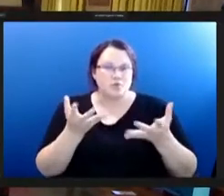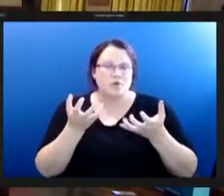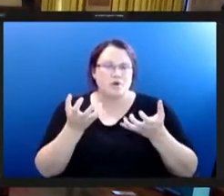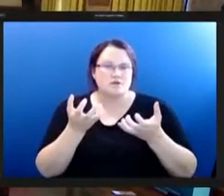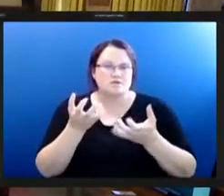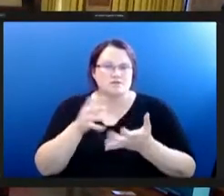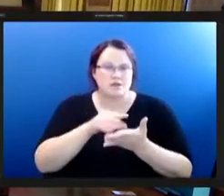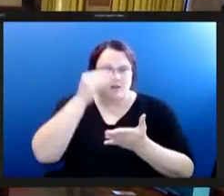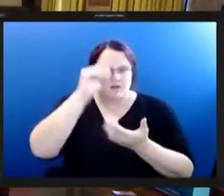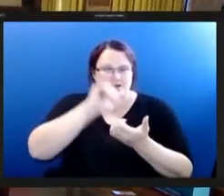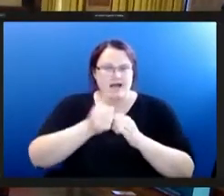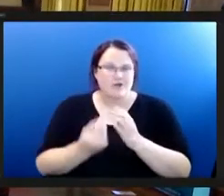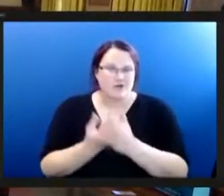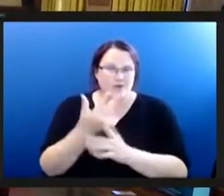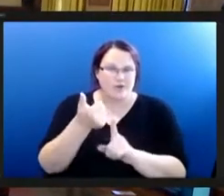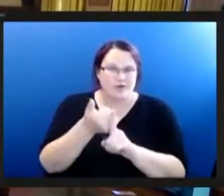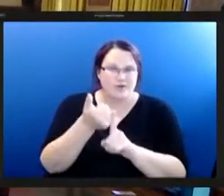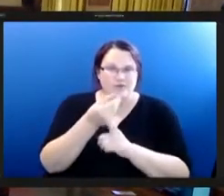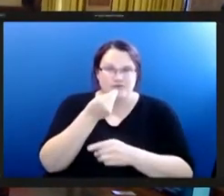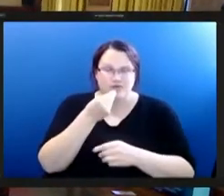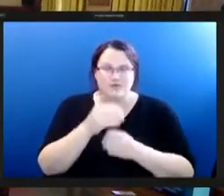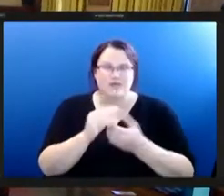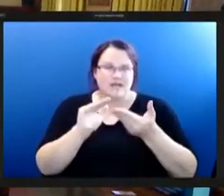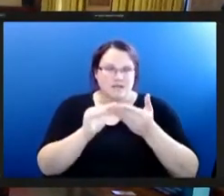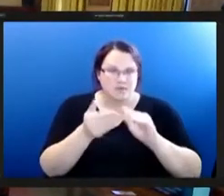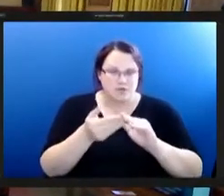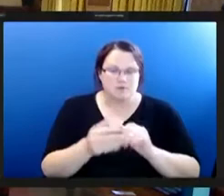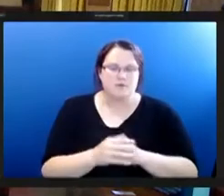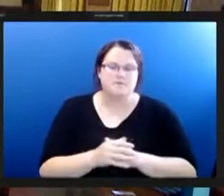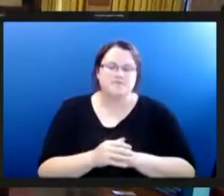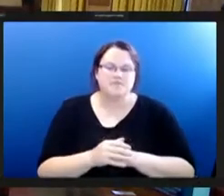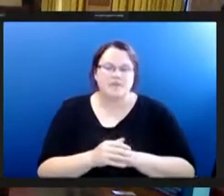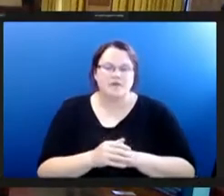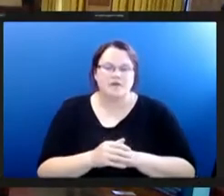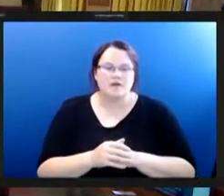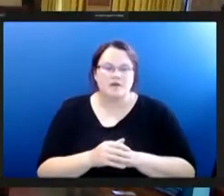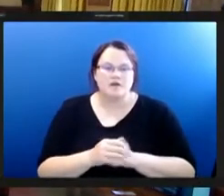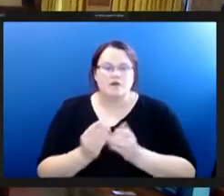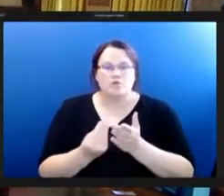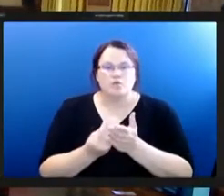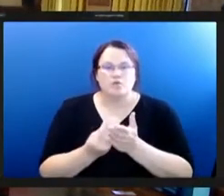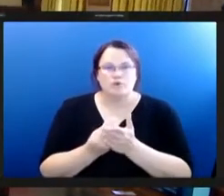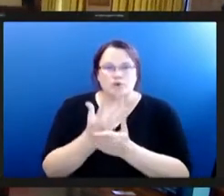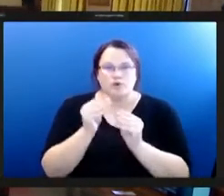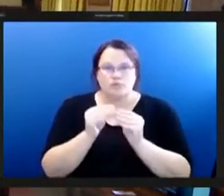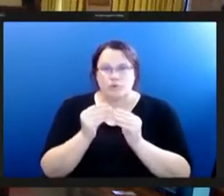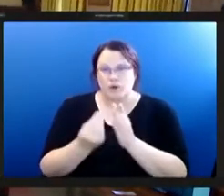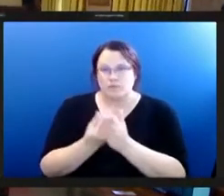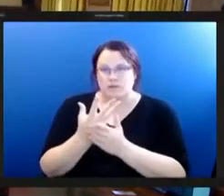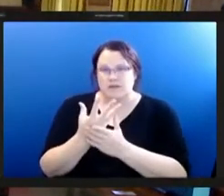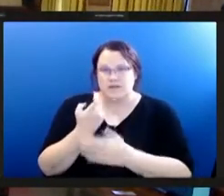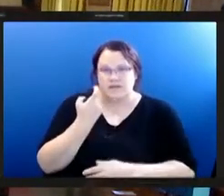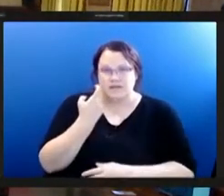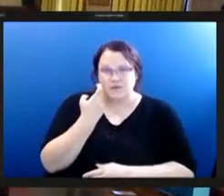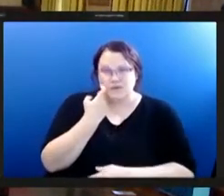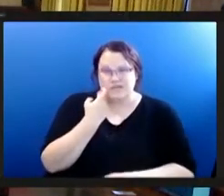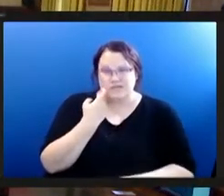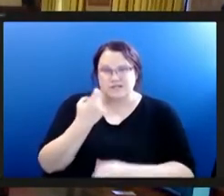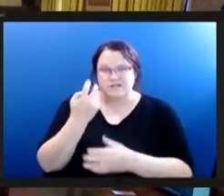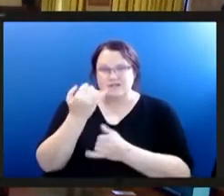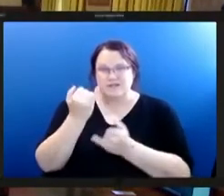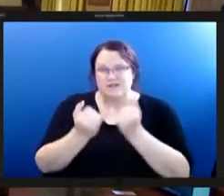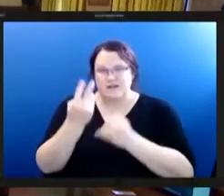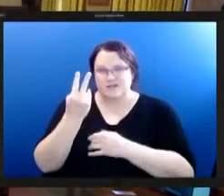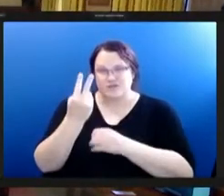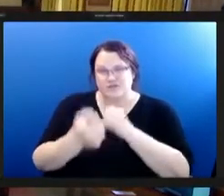own food for themselves and for their communities at grove pittsburgh we've grown and sold more plant seedlings in each of the past two years than ever